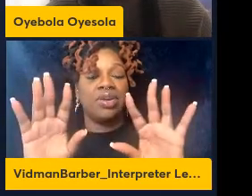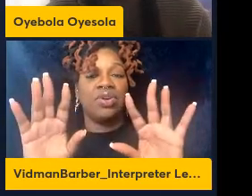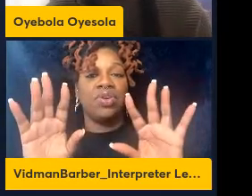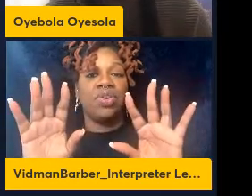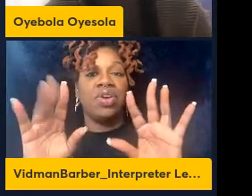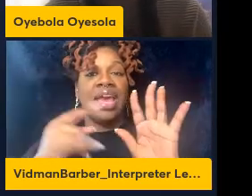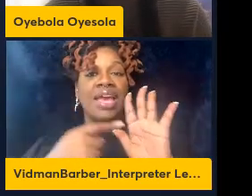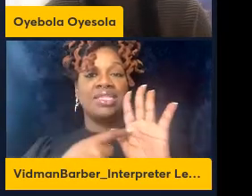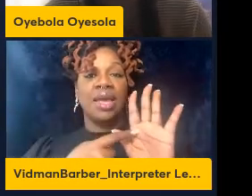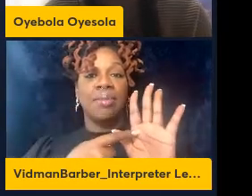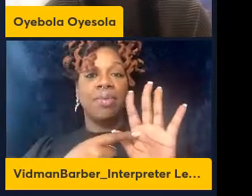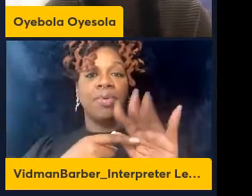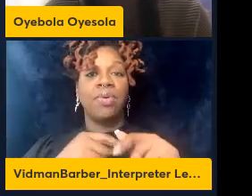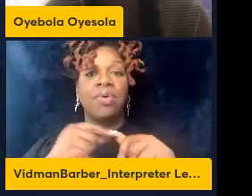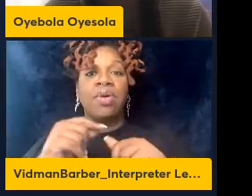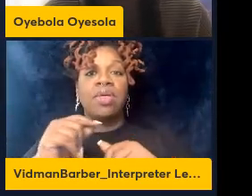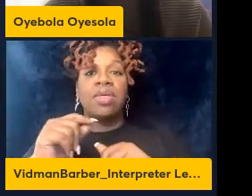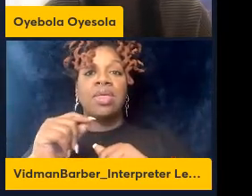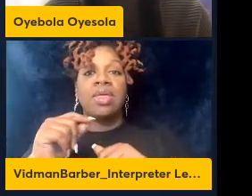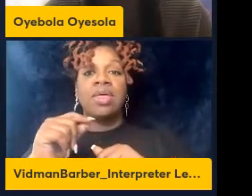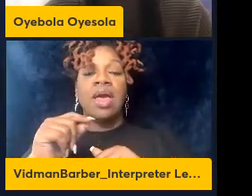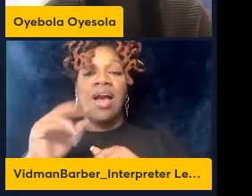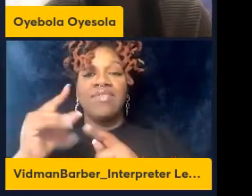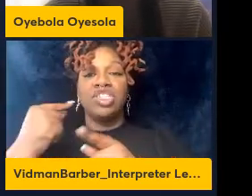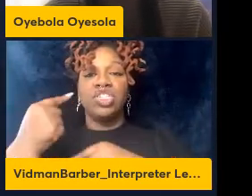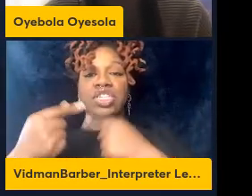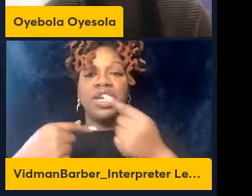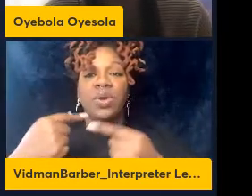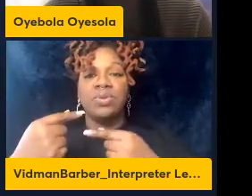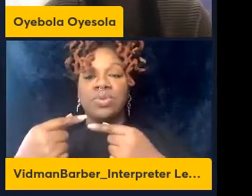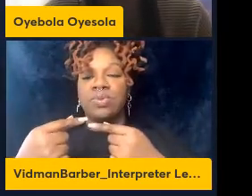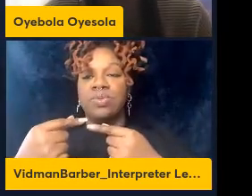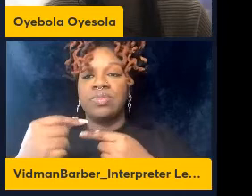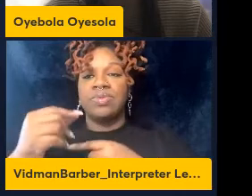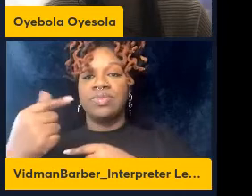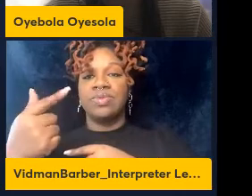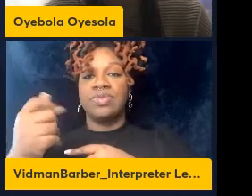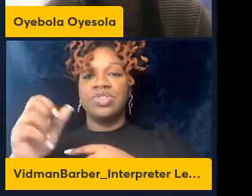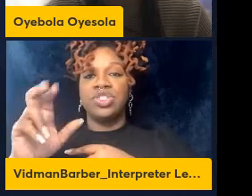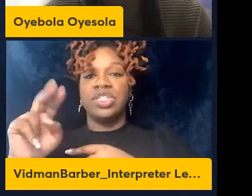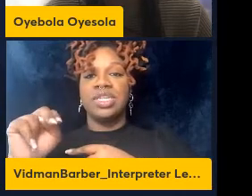example of a genotype by environment interaction